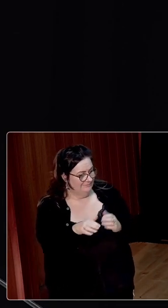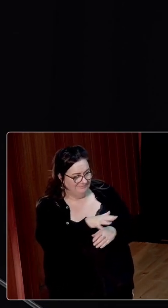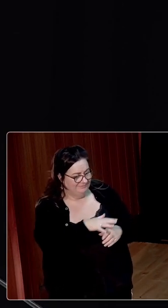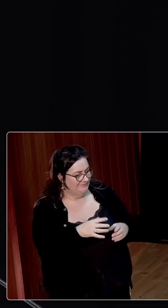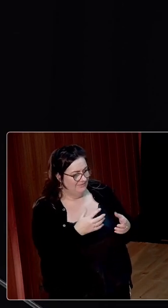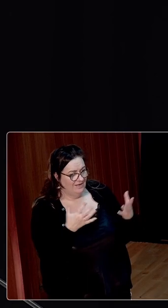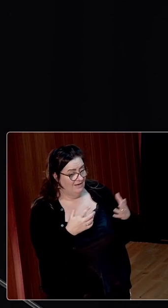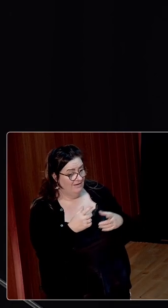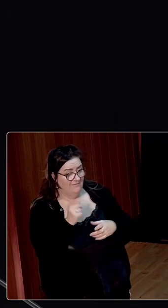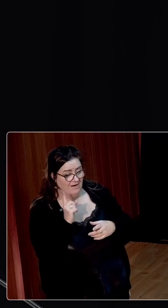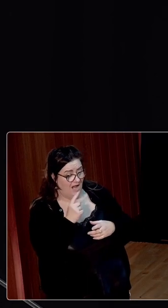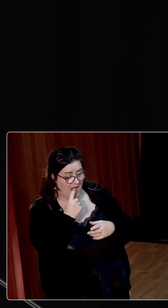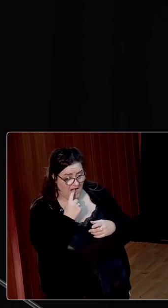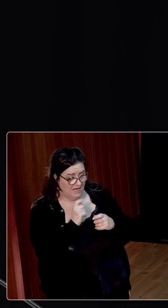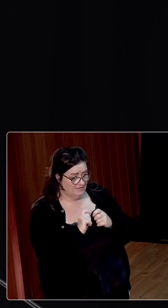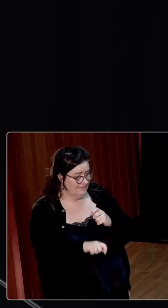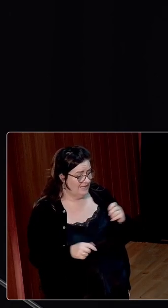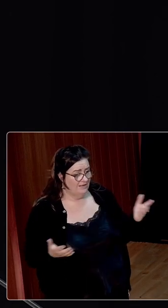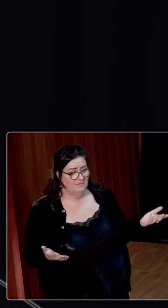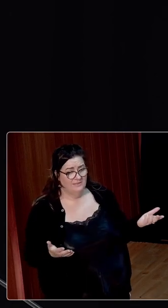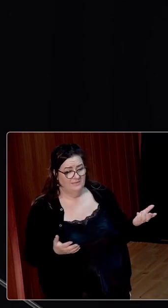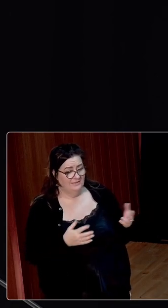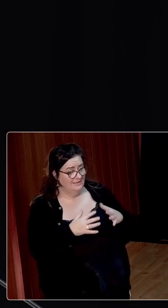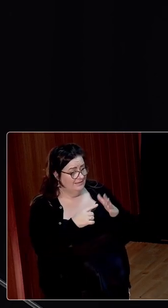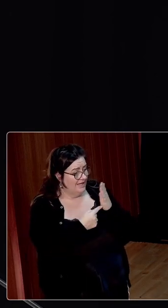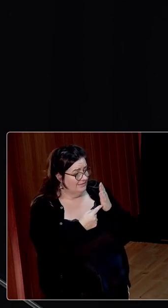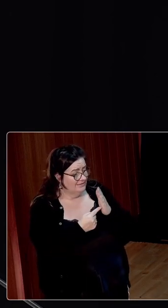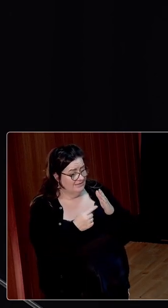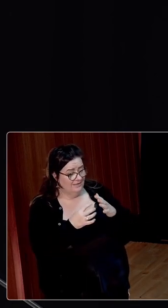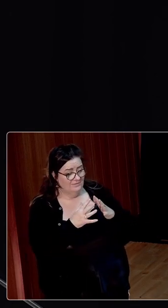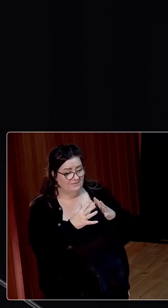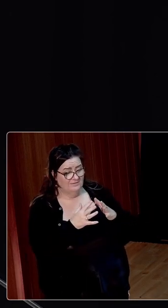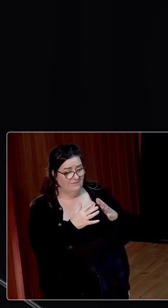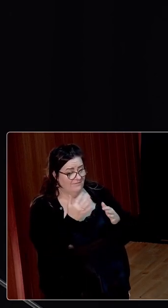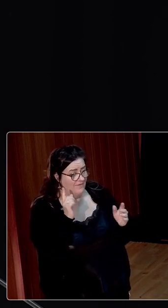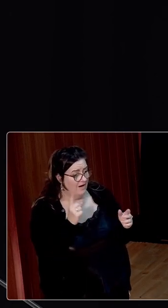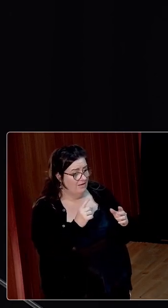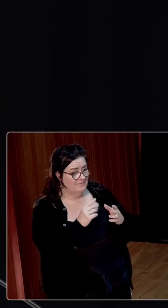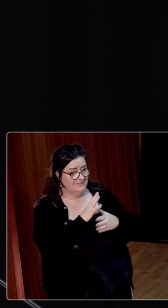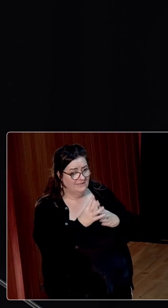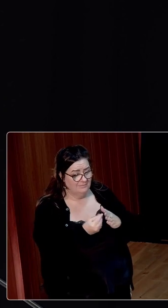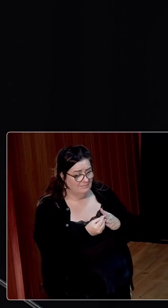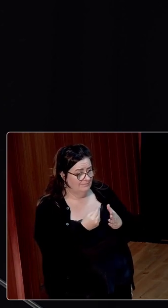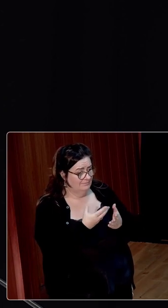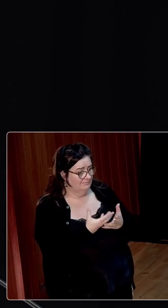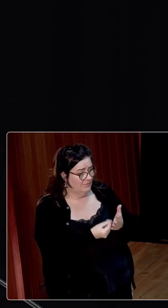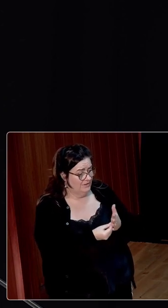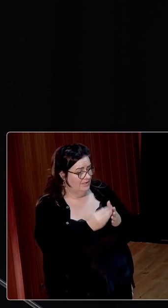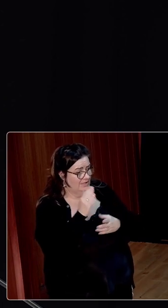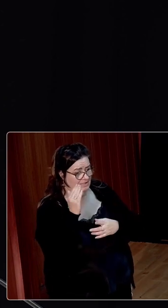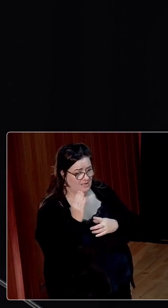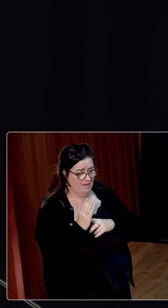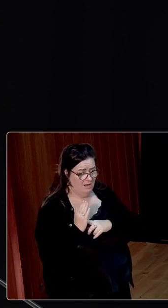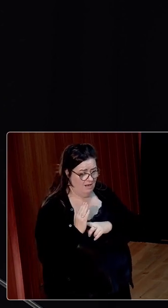farms is deplorable. The fertility of thousands of farms is now so low that they yield but the barest maintenance to their